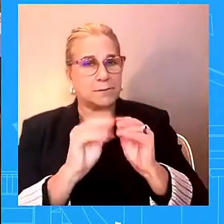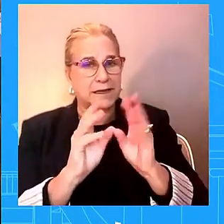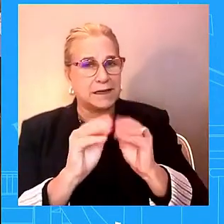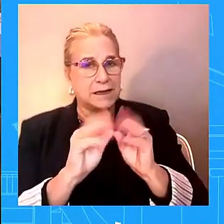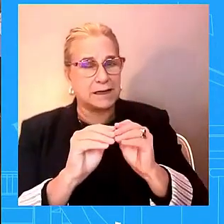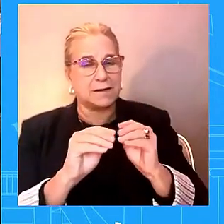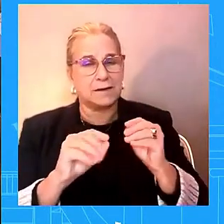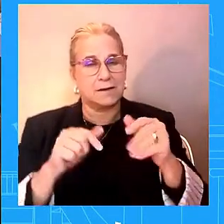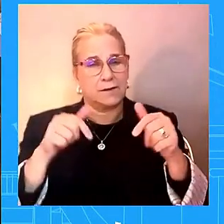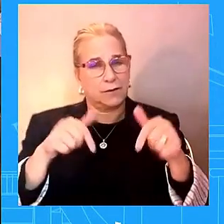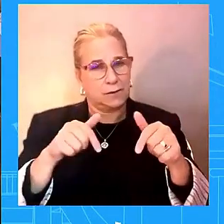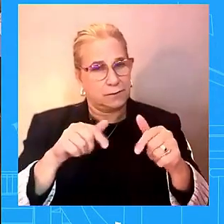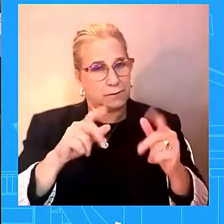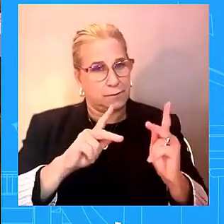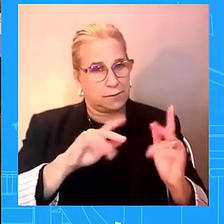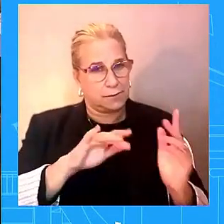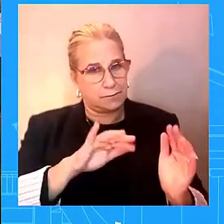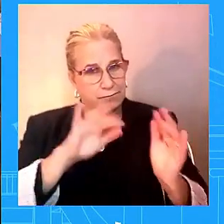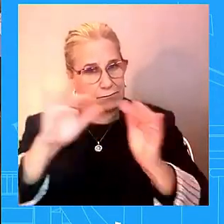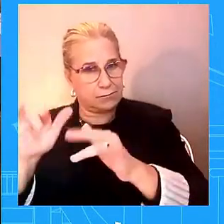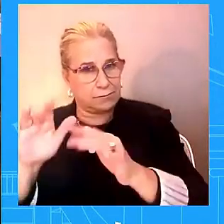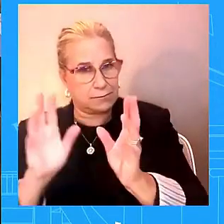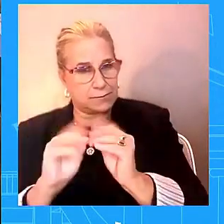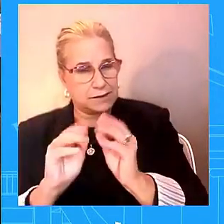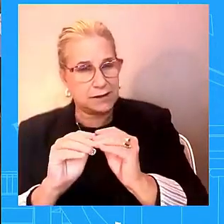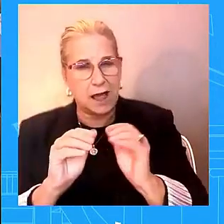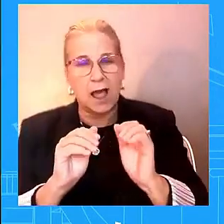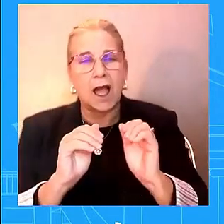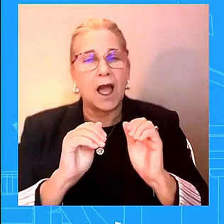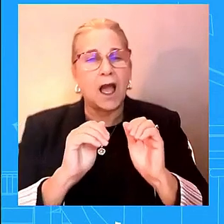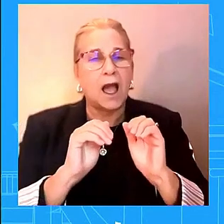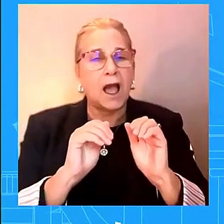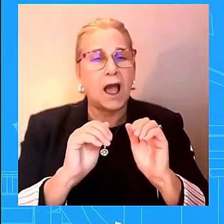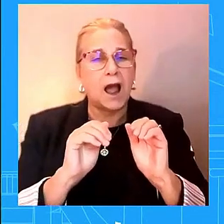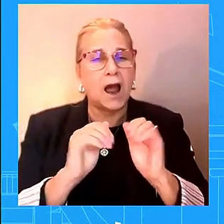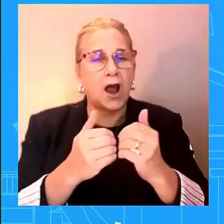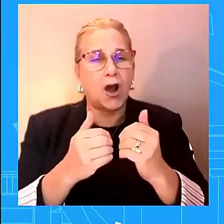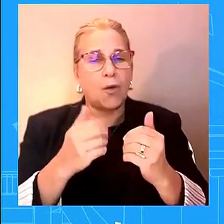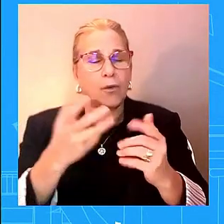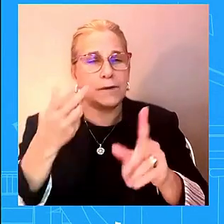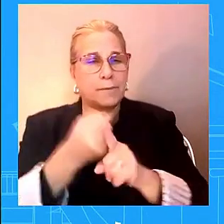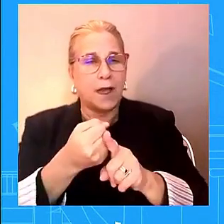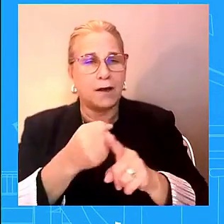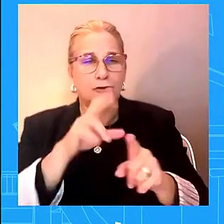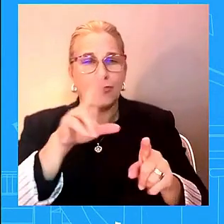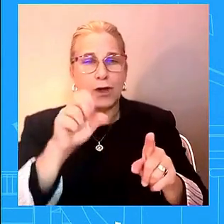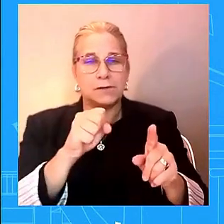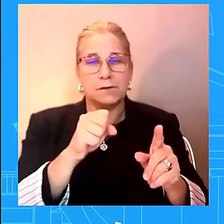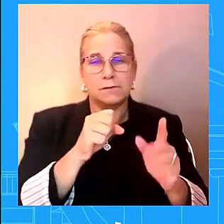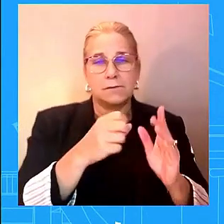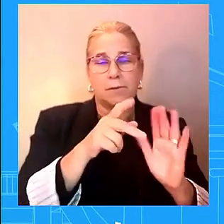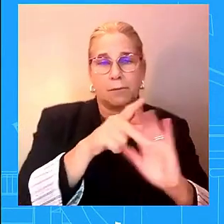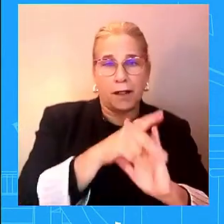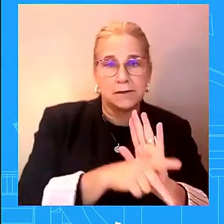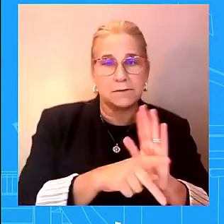.s economic or trade strength um um so look um